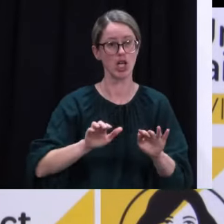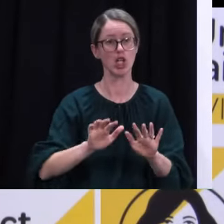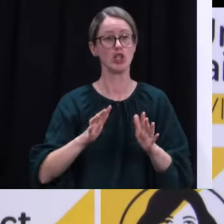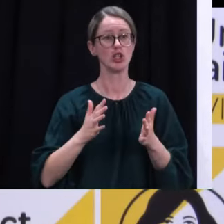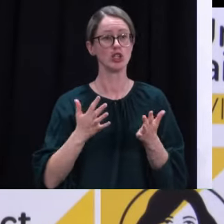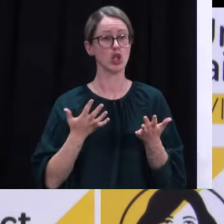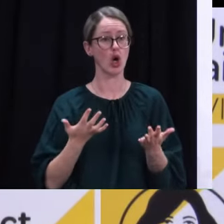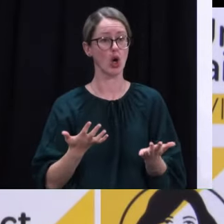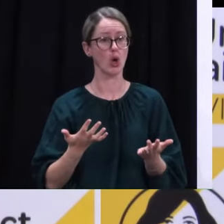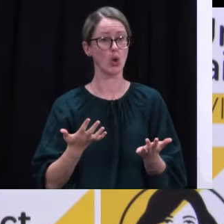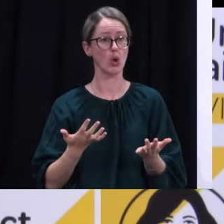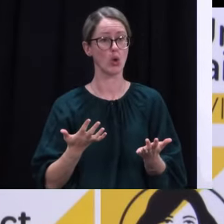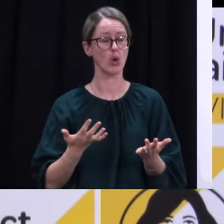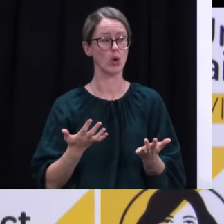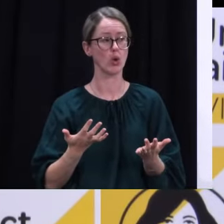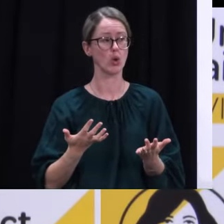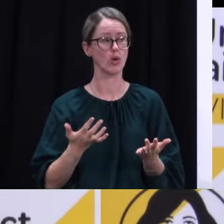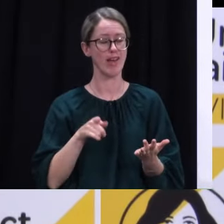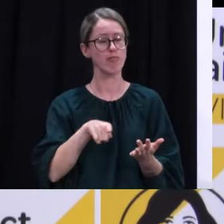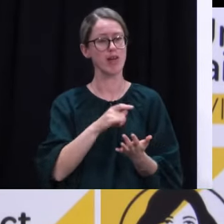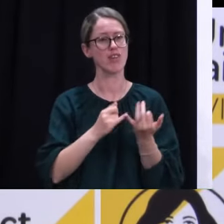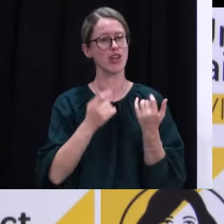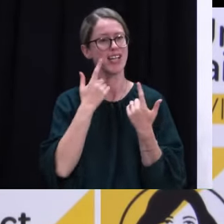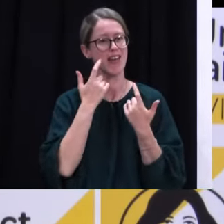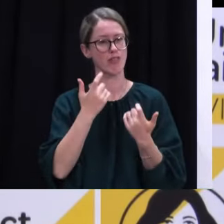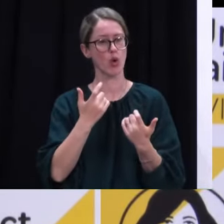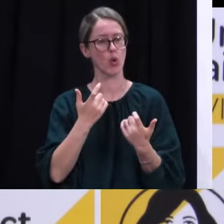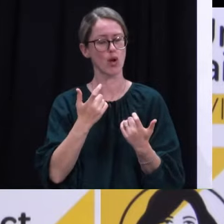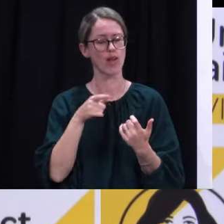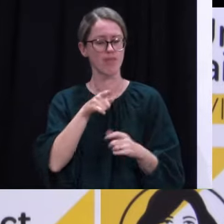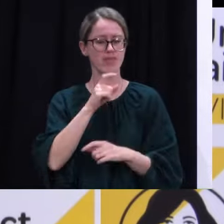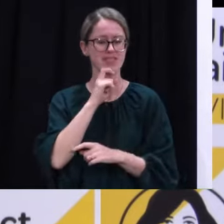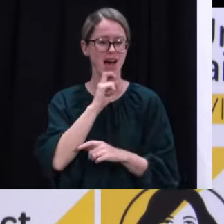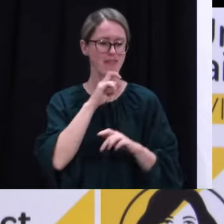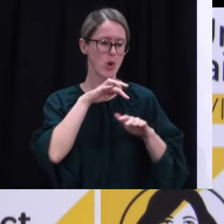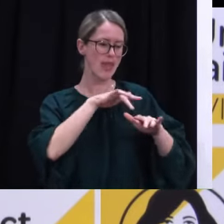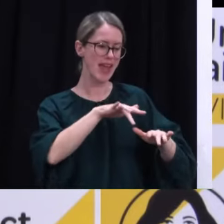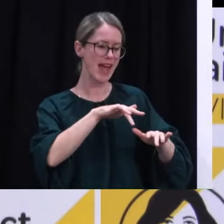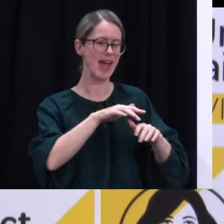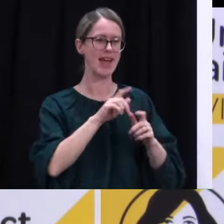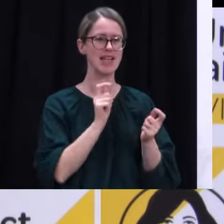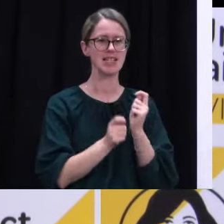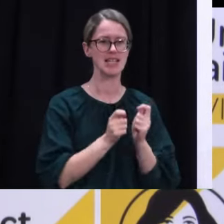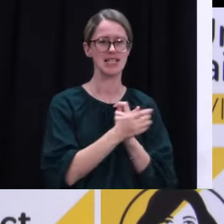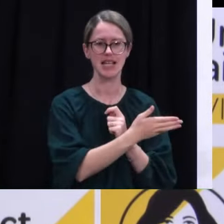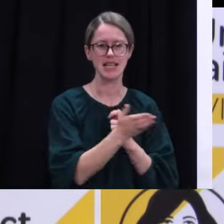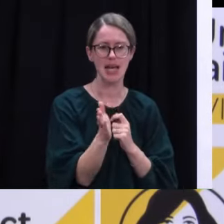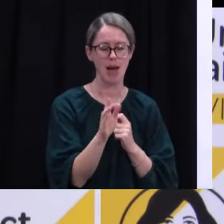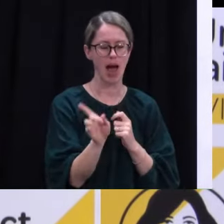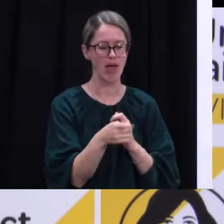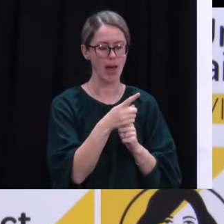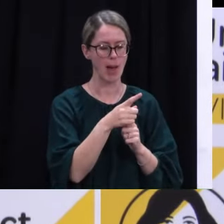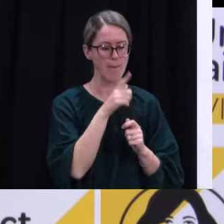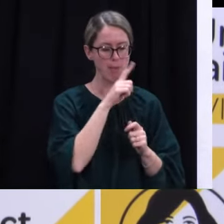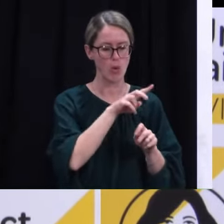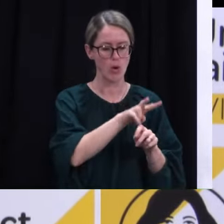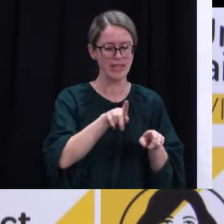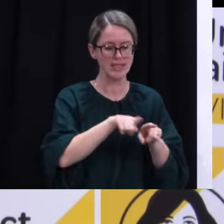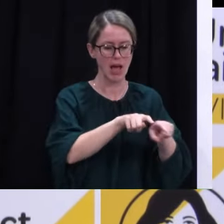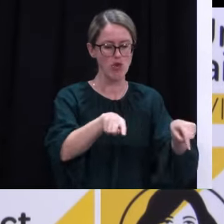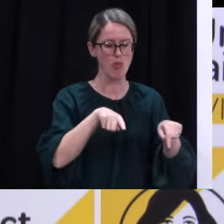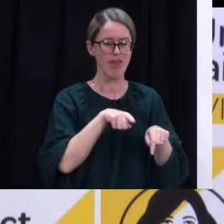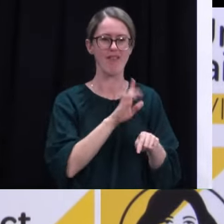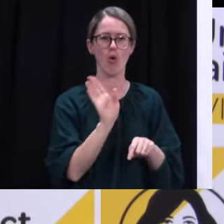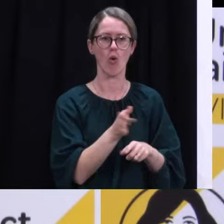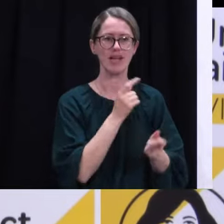there's been a very precautionary approach taken to standing down staff and to testing other patients who may have been exposed to make sure.